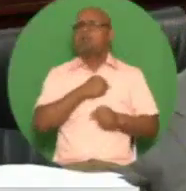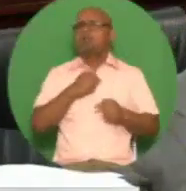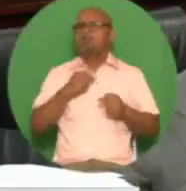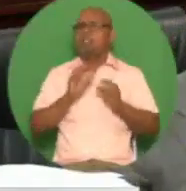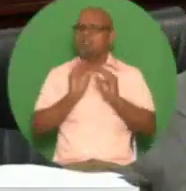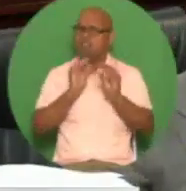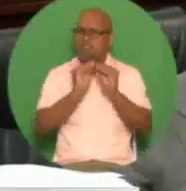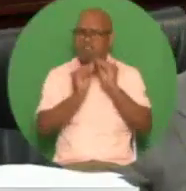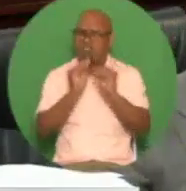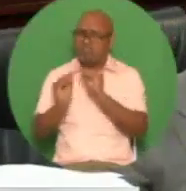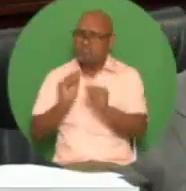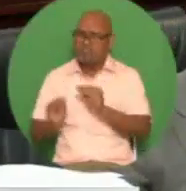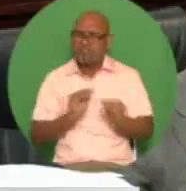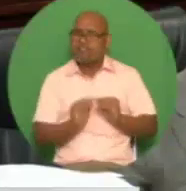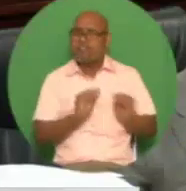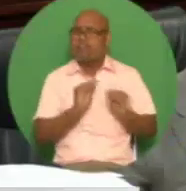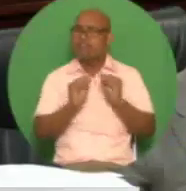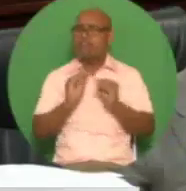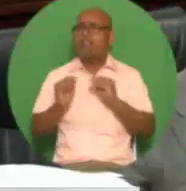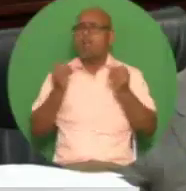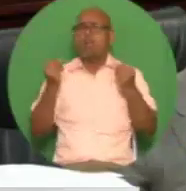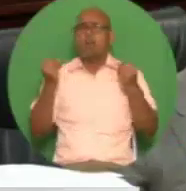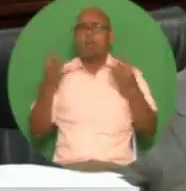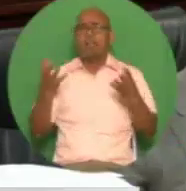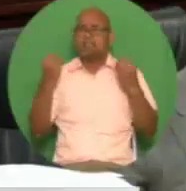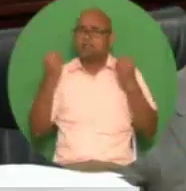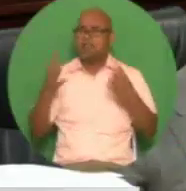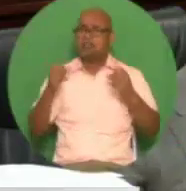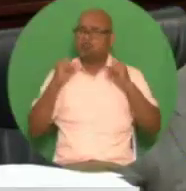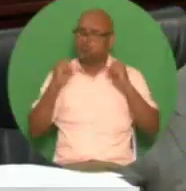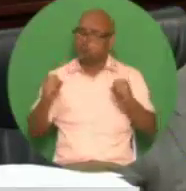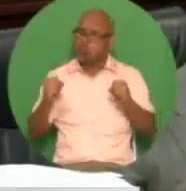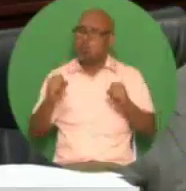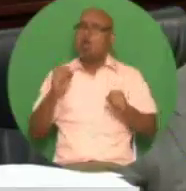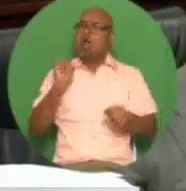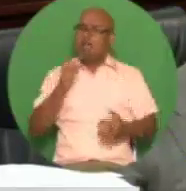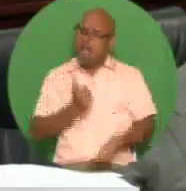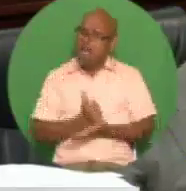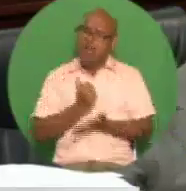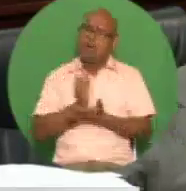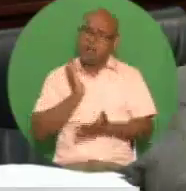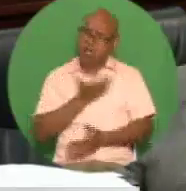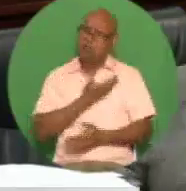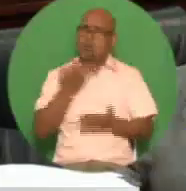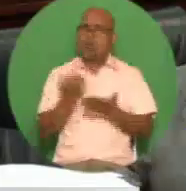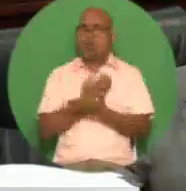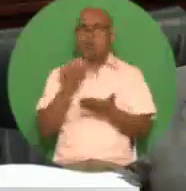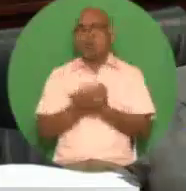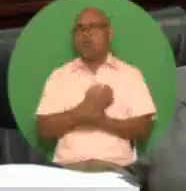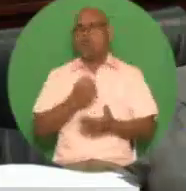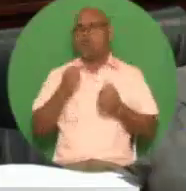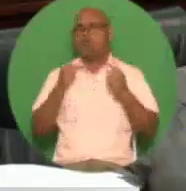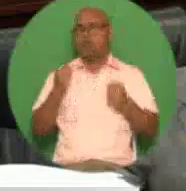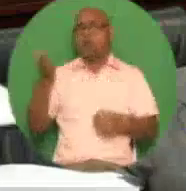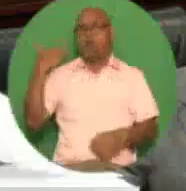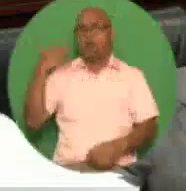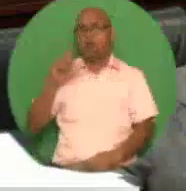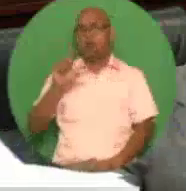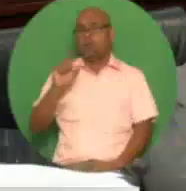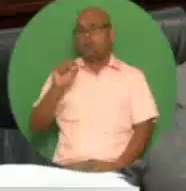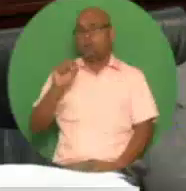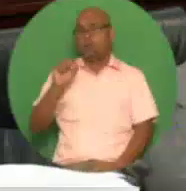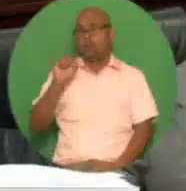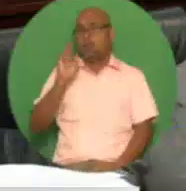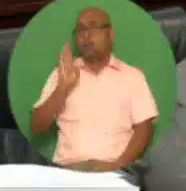herclean feat of stabilizing our vulnerable economy in the face of a 20 billion dollar drop in annual revenue